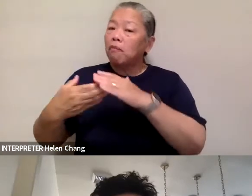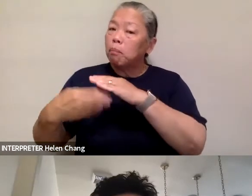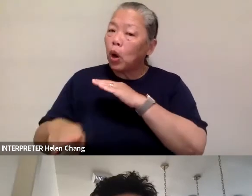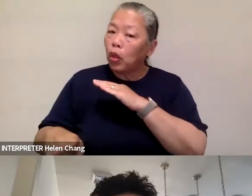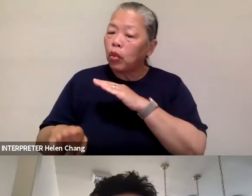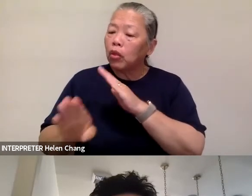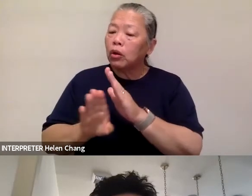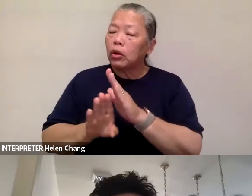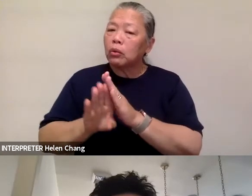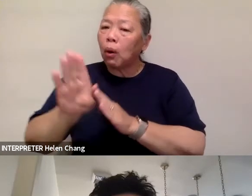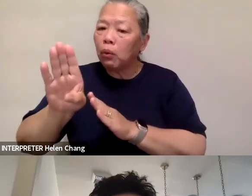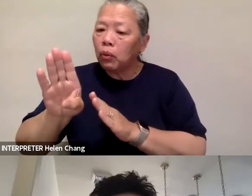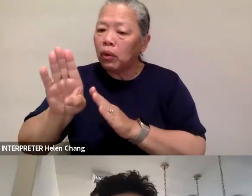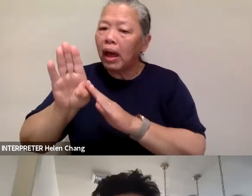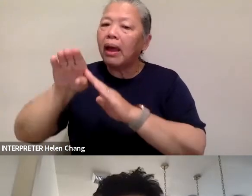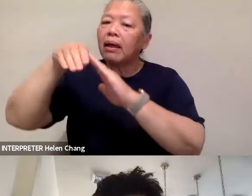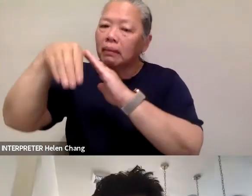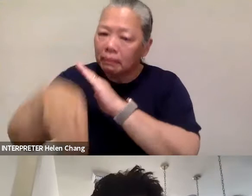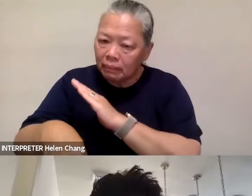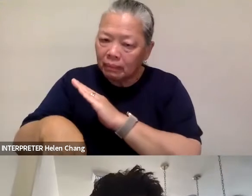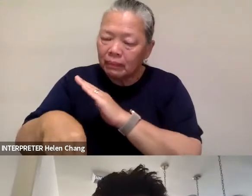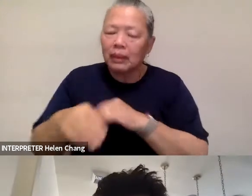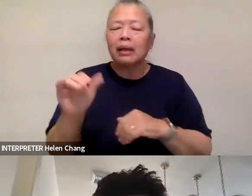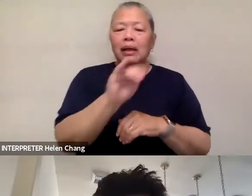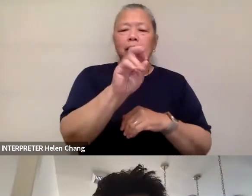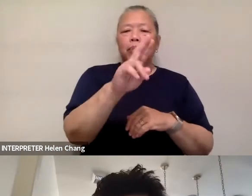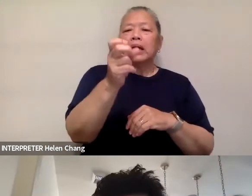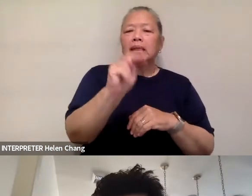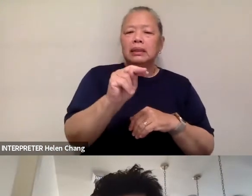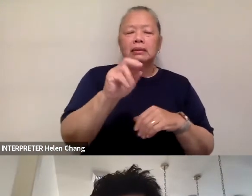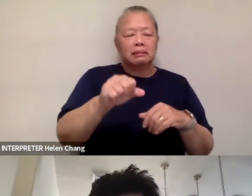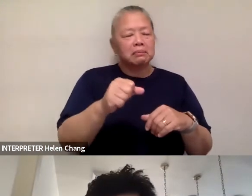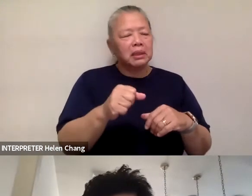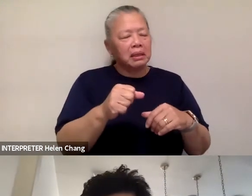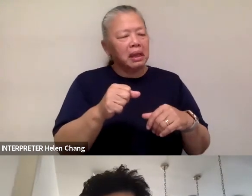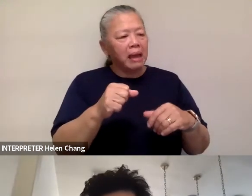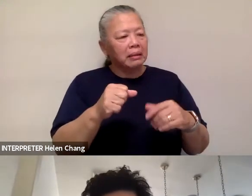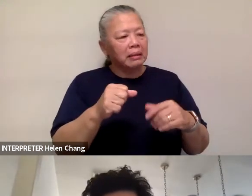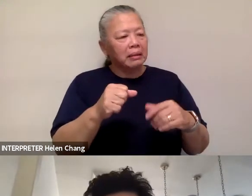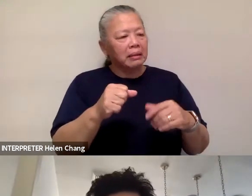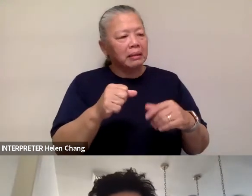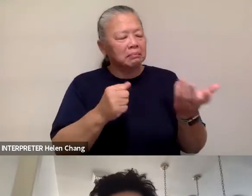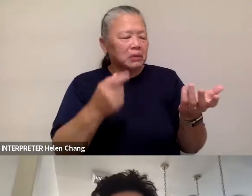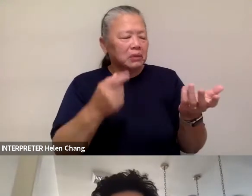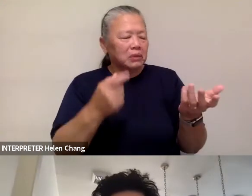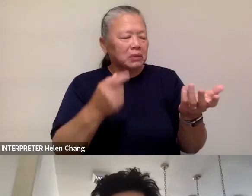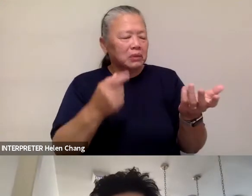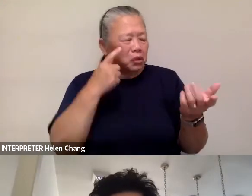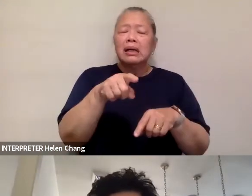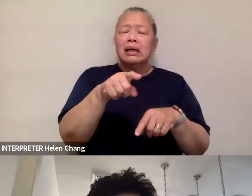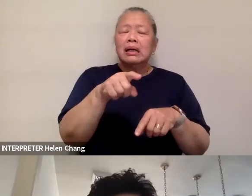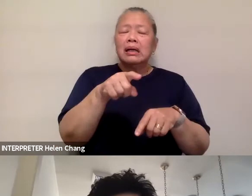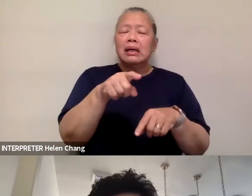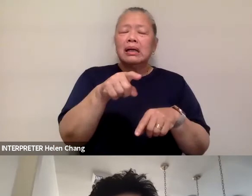and then you have a decline. As Brendan will attest to San Francisco Chinatown, there are 17 other Chinatowns that are